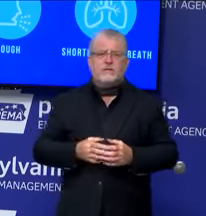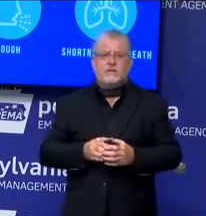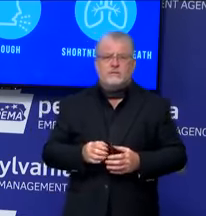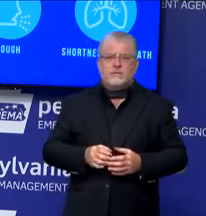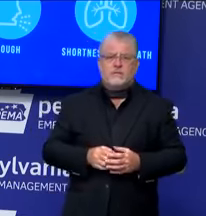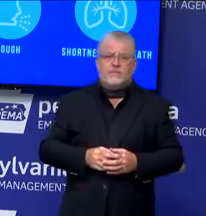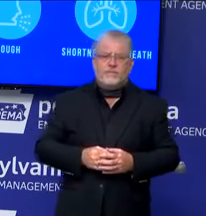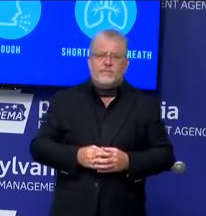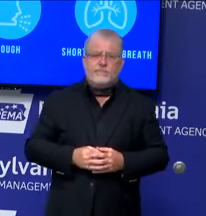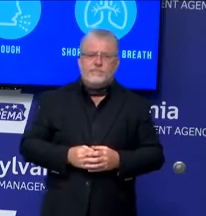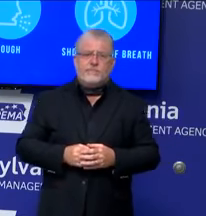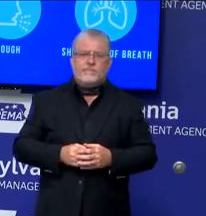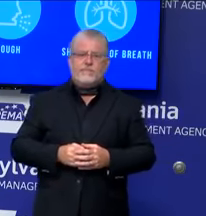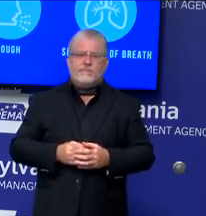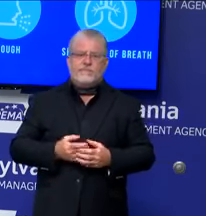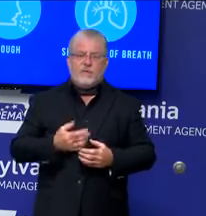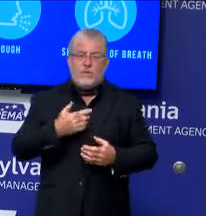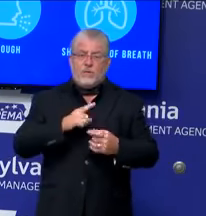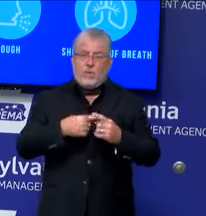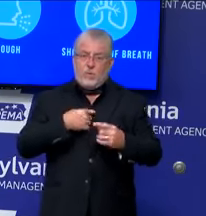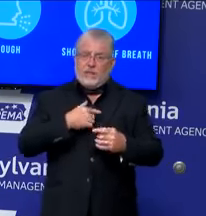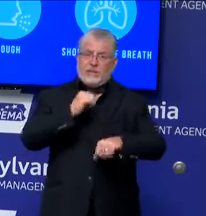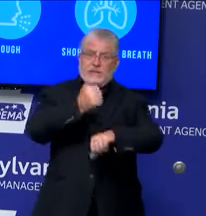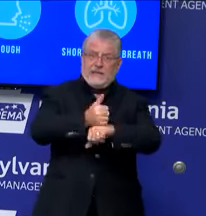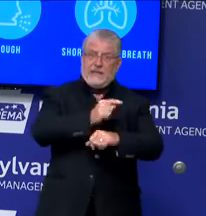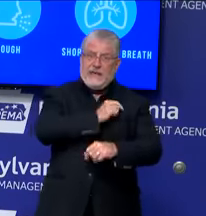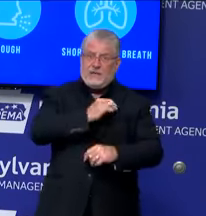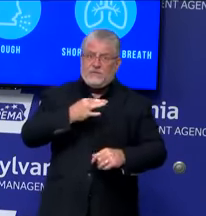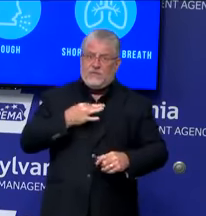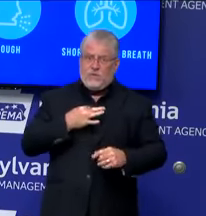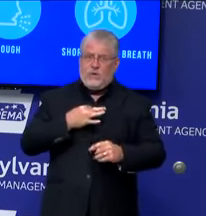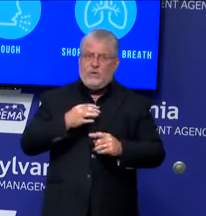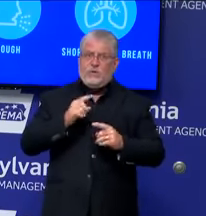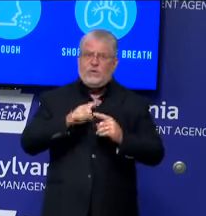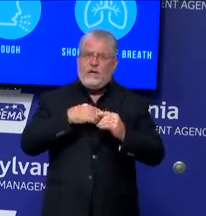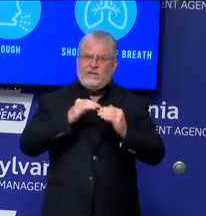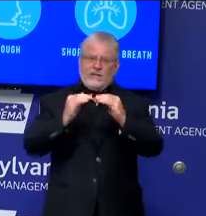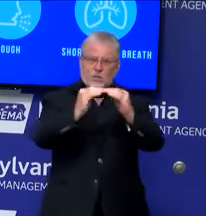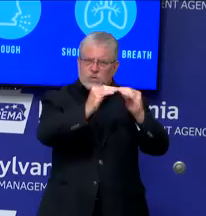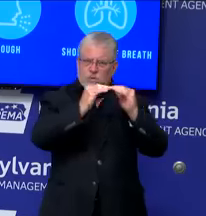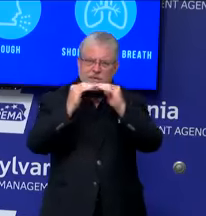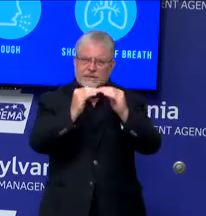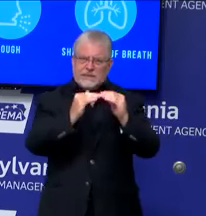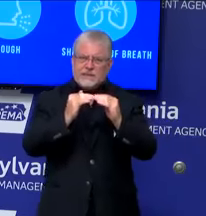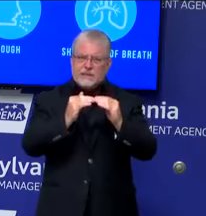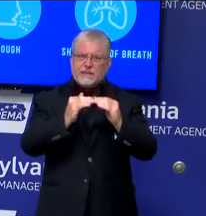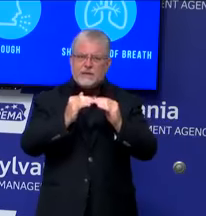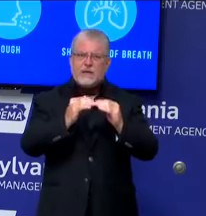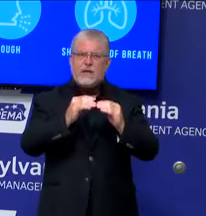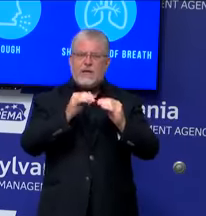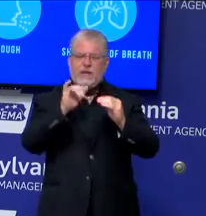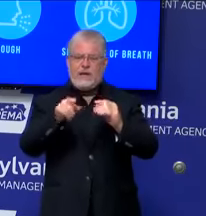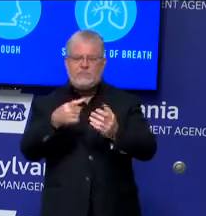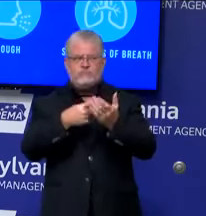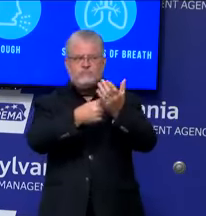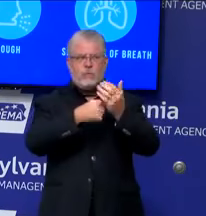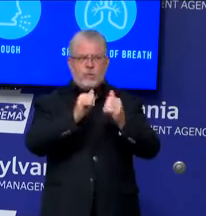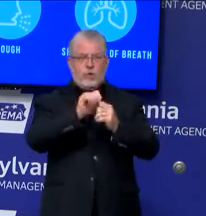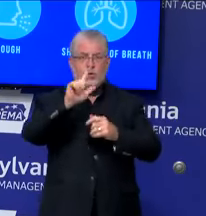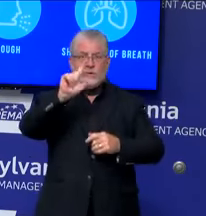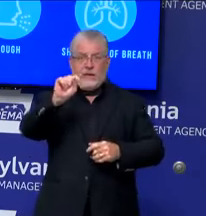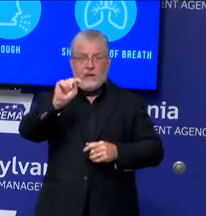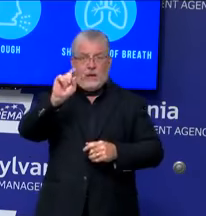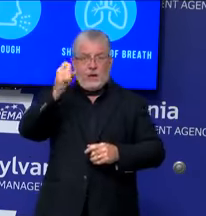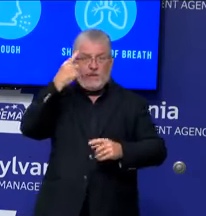of Health. That health equity task force coordinates with the lieutenant governor's task force. And we are, you know, we have a whole series of